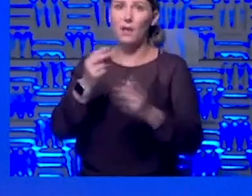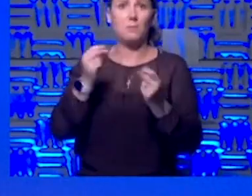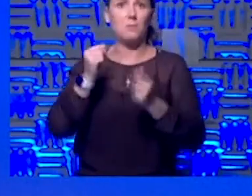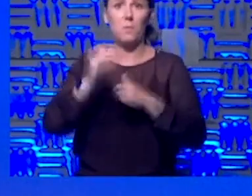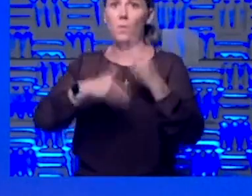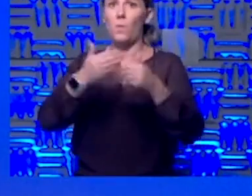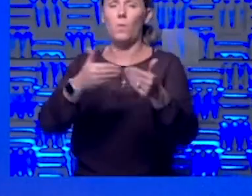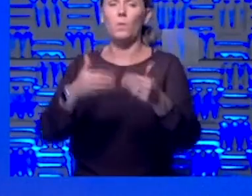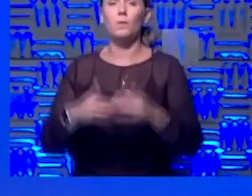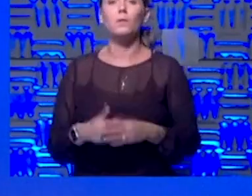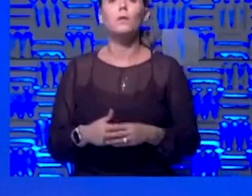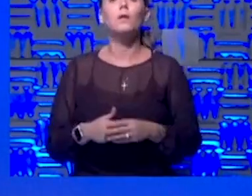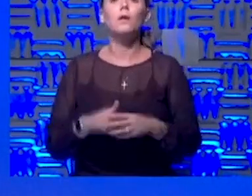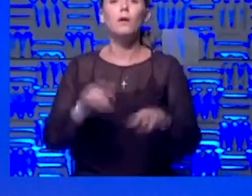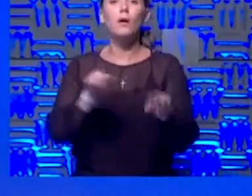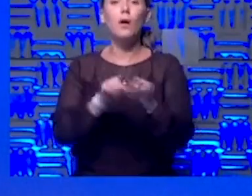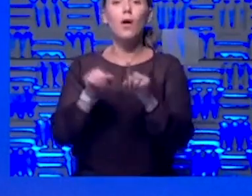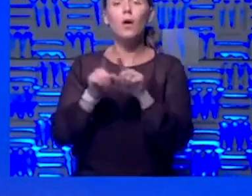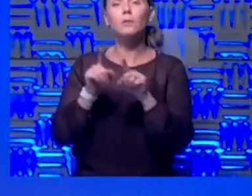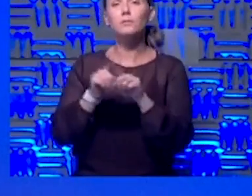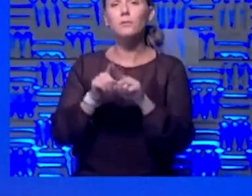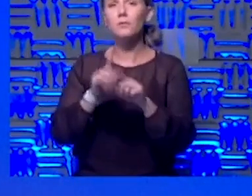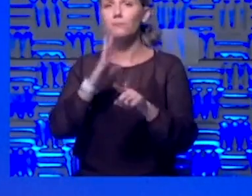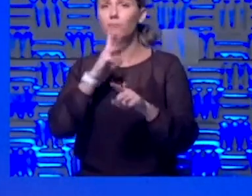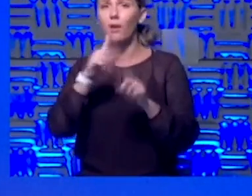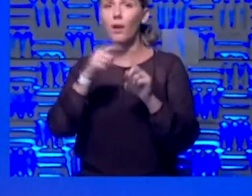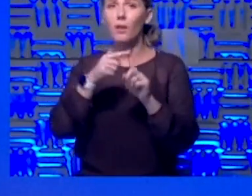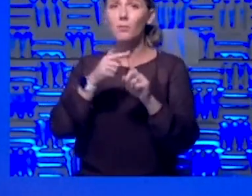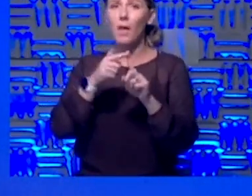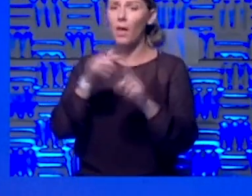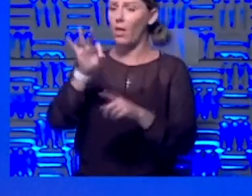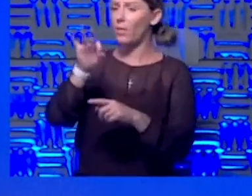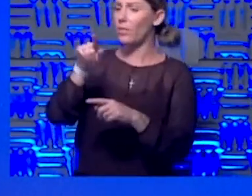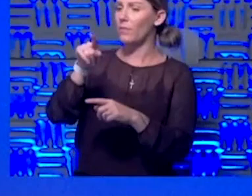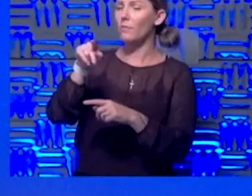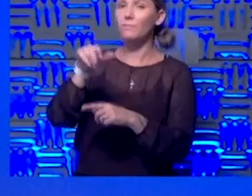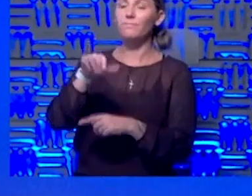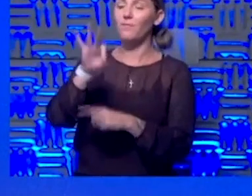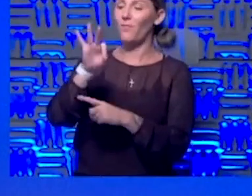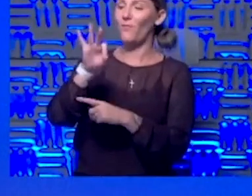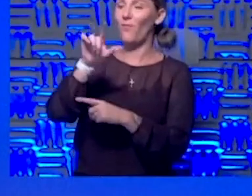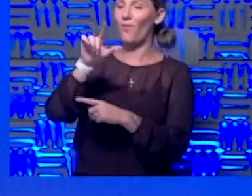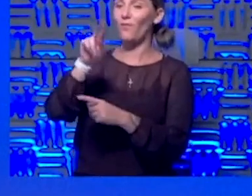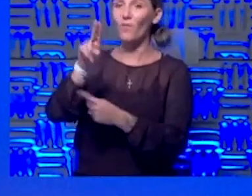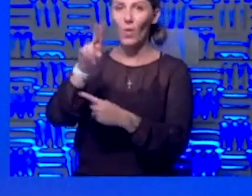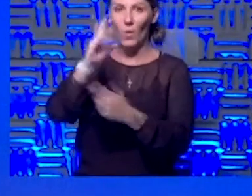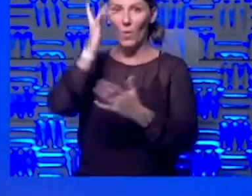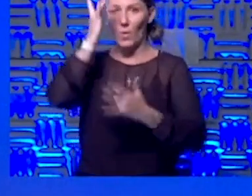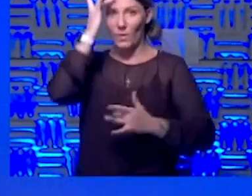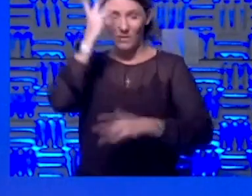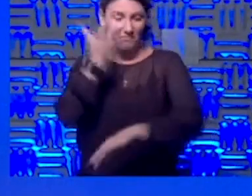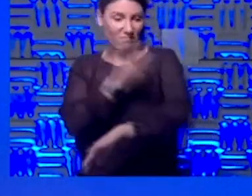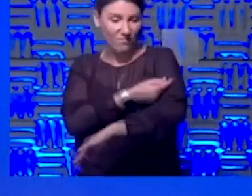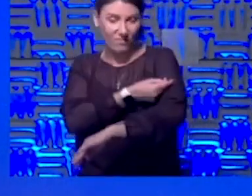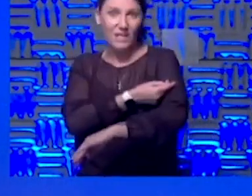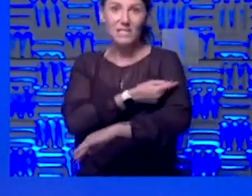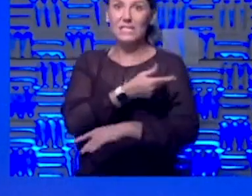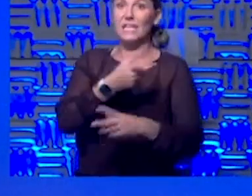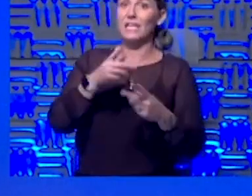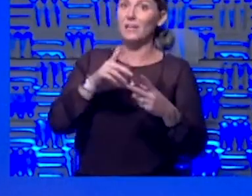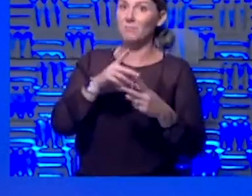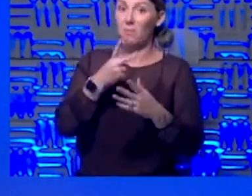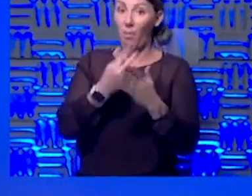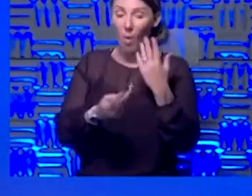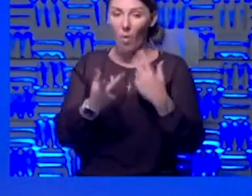um, you know, talk about influenza vaccine too. So it's going to be important to get both of those. Influenza season is coming up, getting